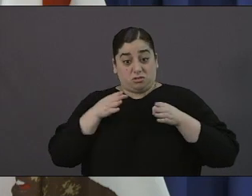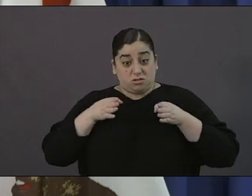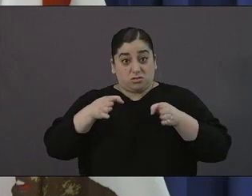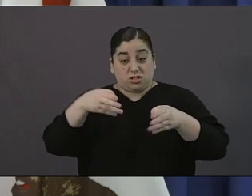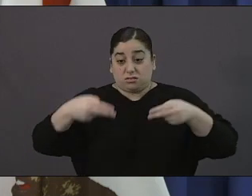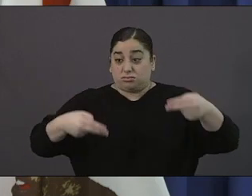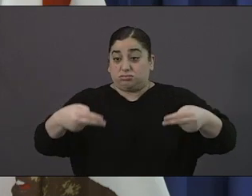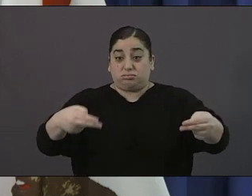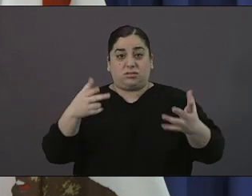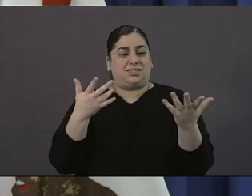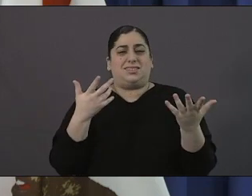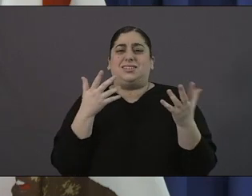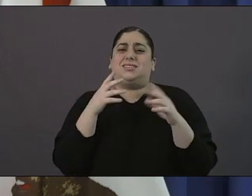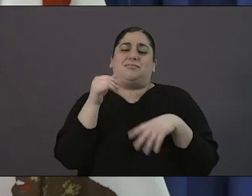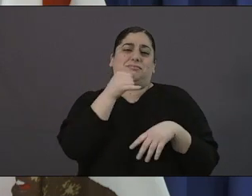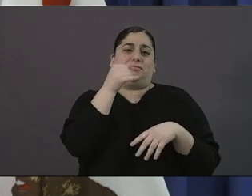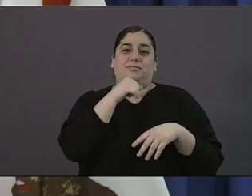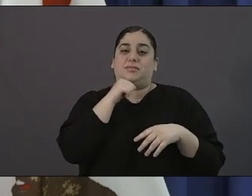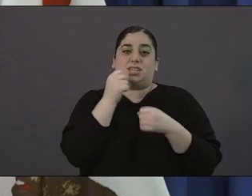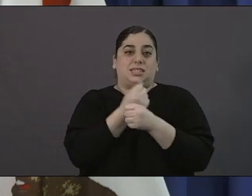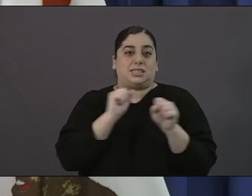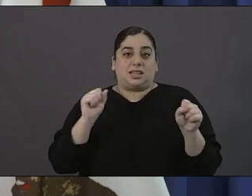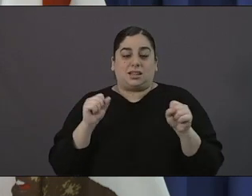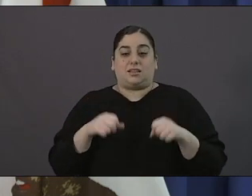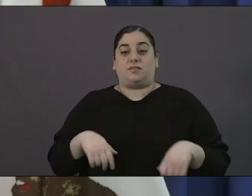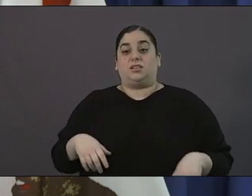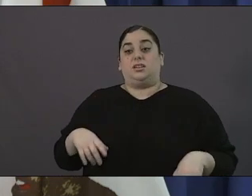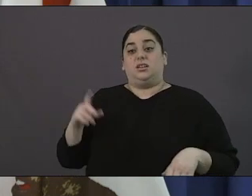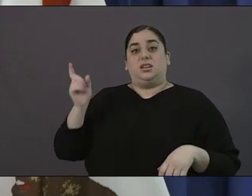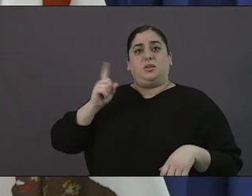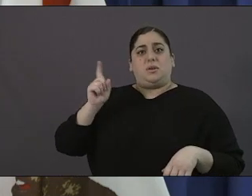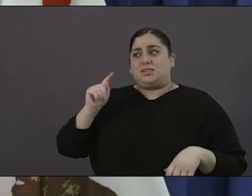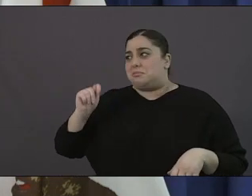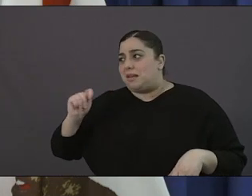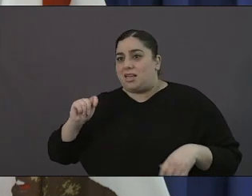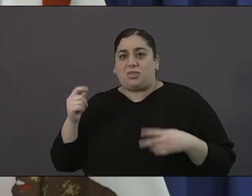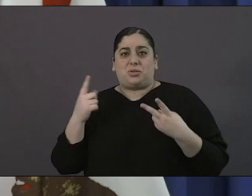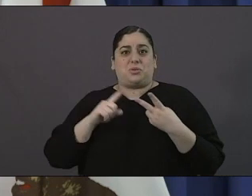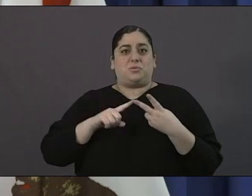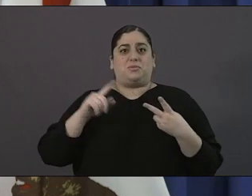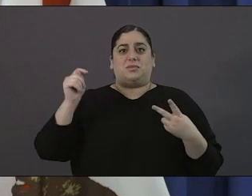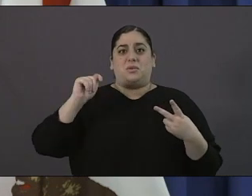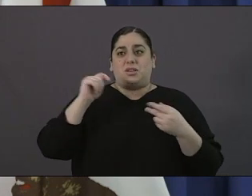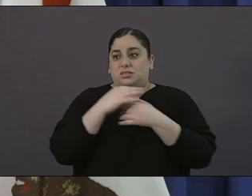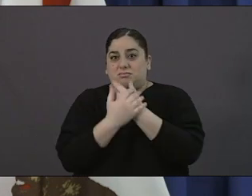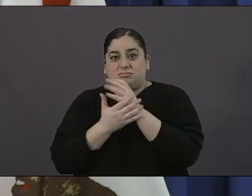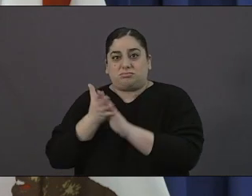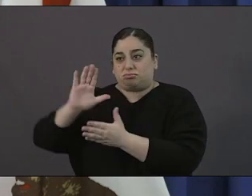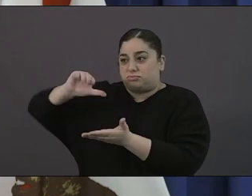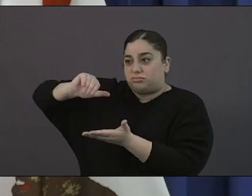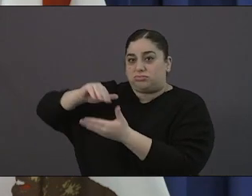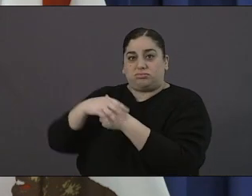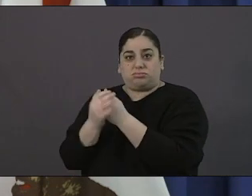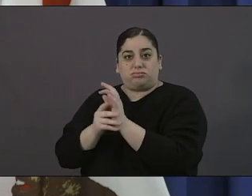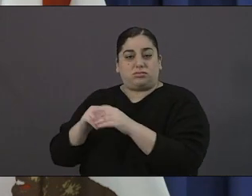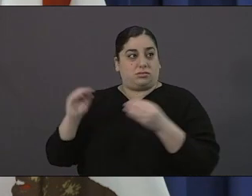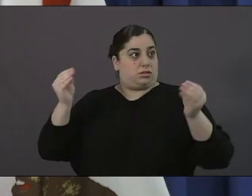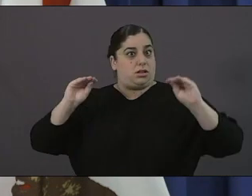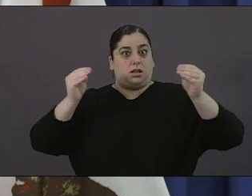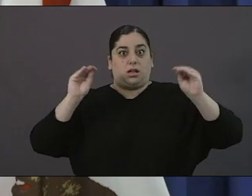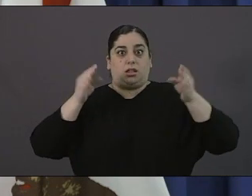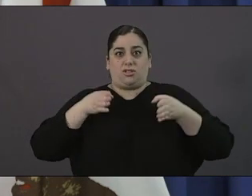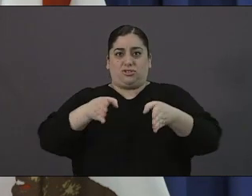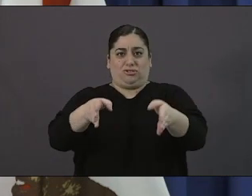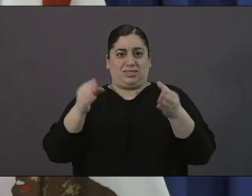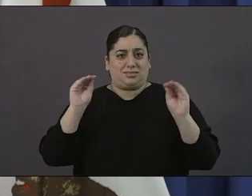i mean people have to go and do that when when they have to go to the restroom as an example sometimes they can't find the restrooms and they have the indignity of